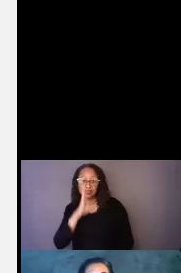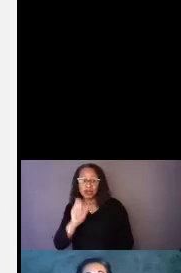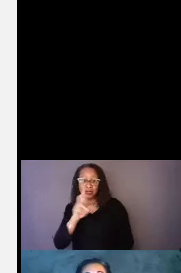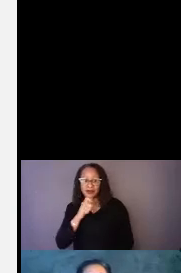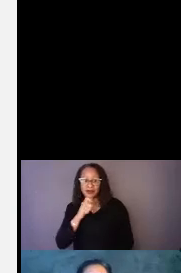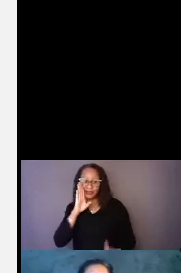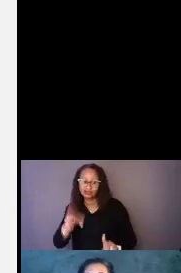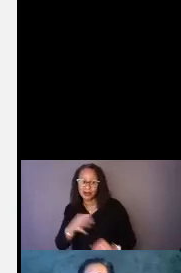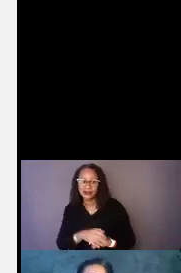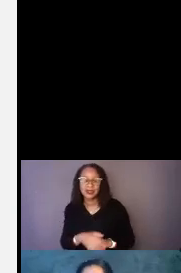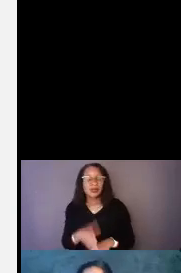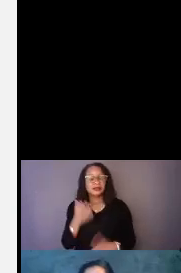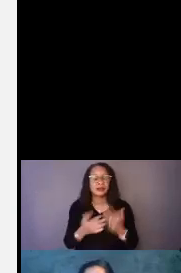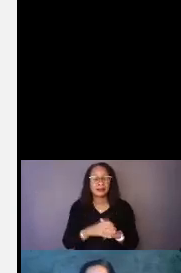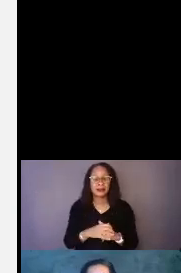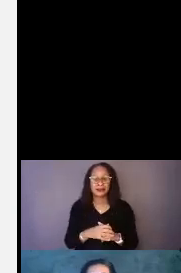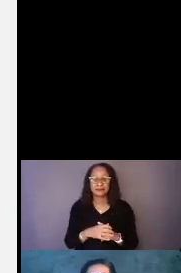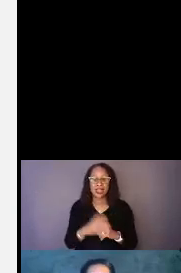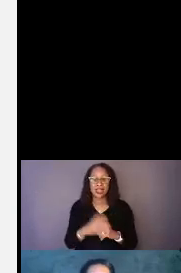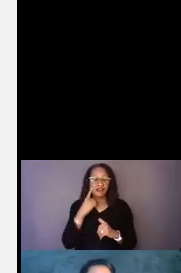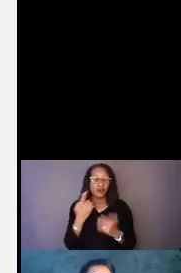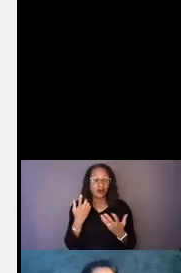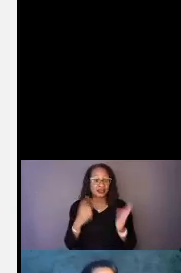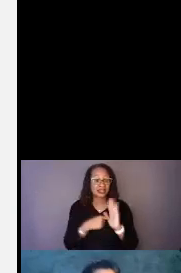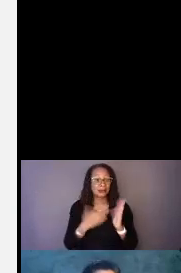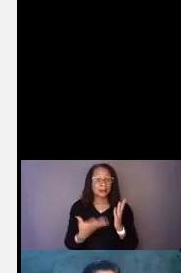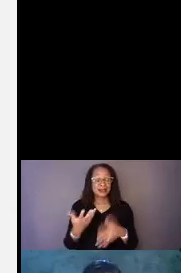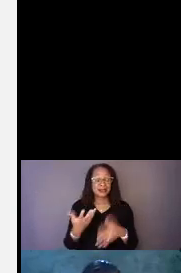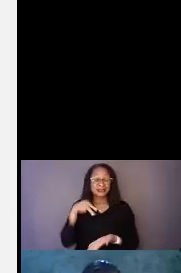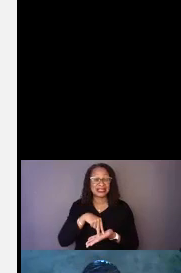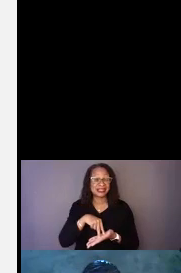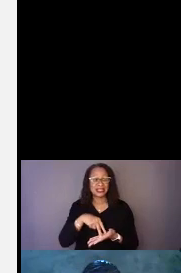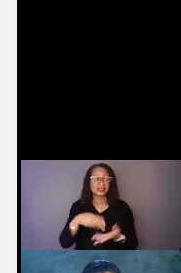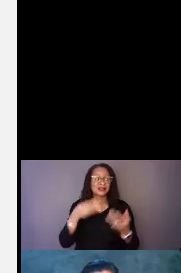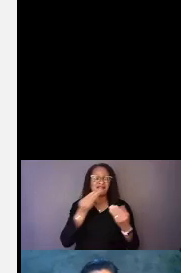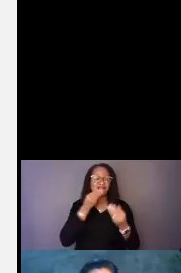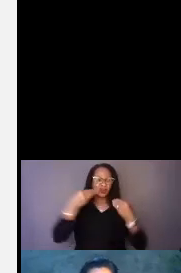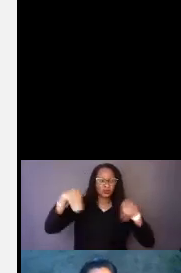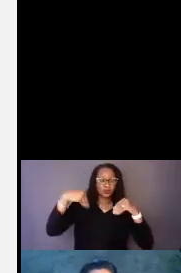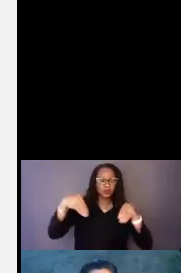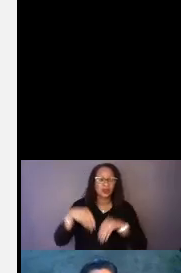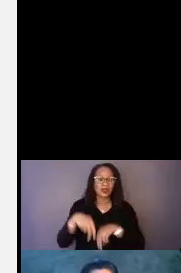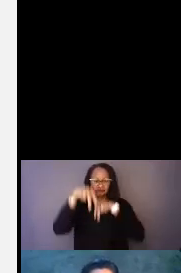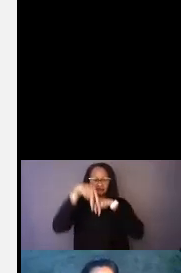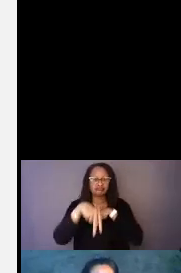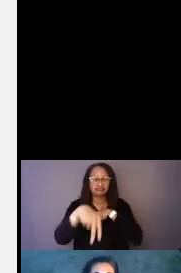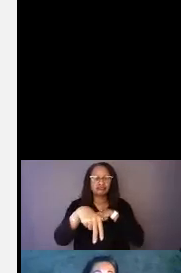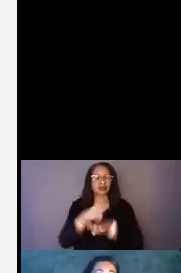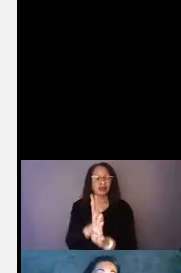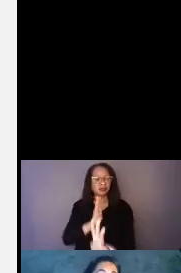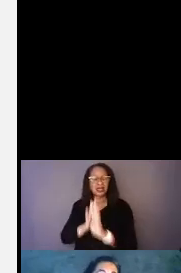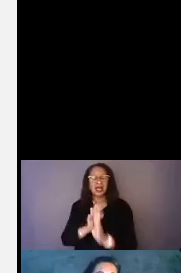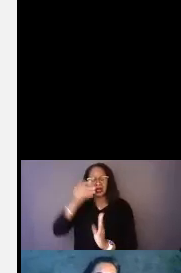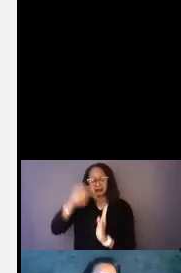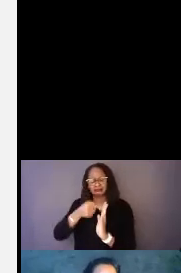So, you may all, for example, be standing at the grocery checkout line and hear the person in front of you going